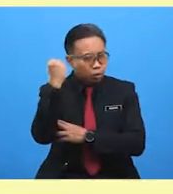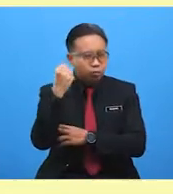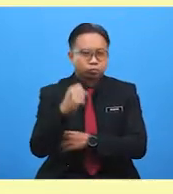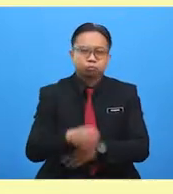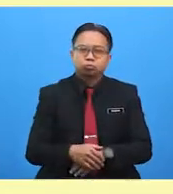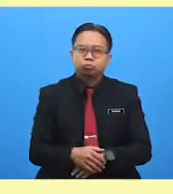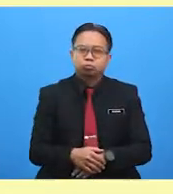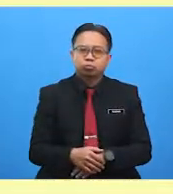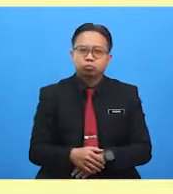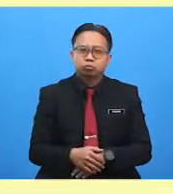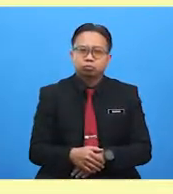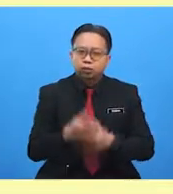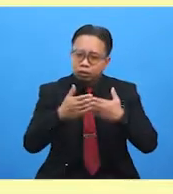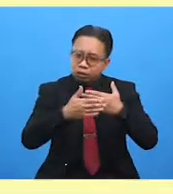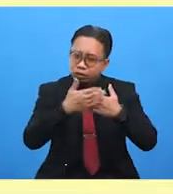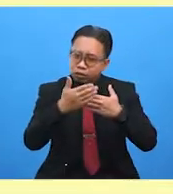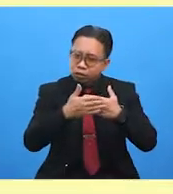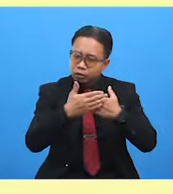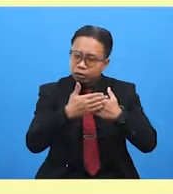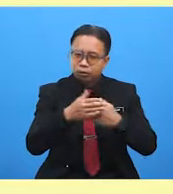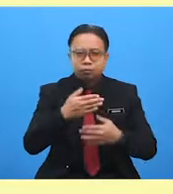There's a gentle breeze.